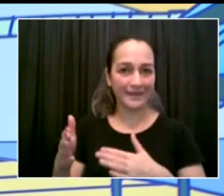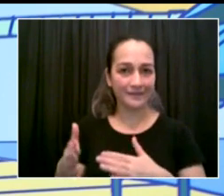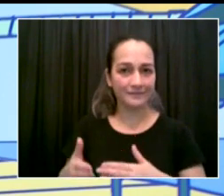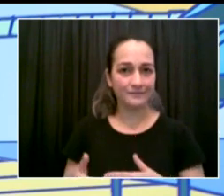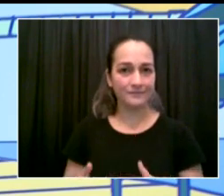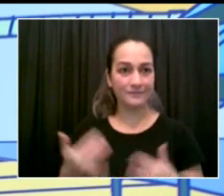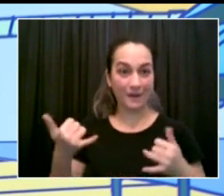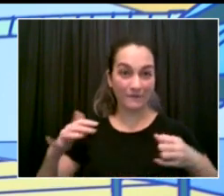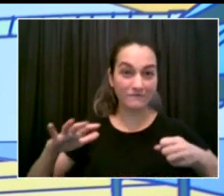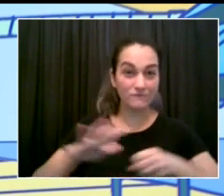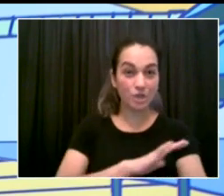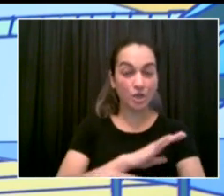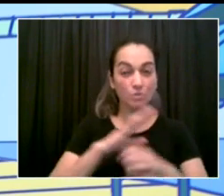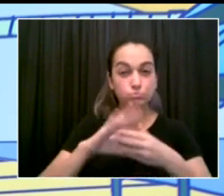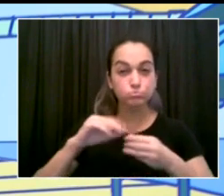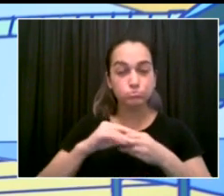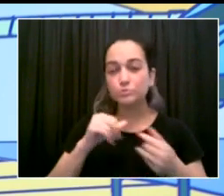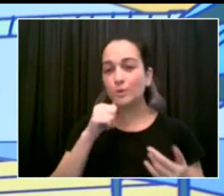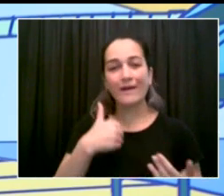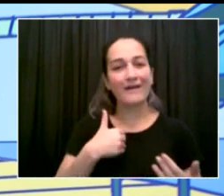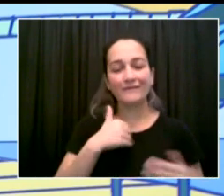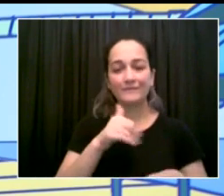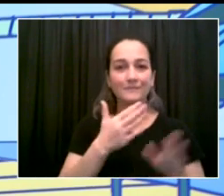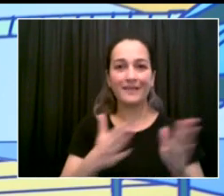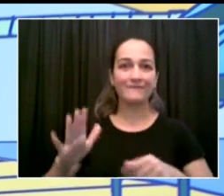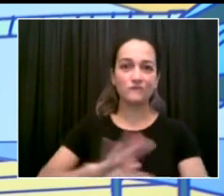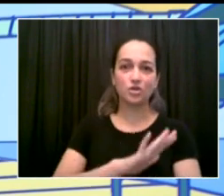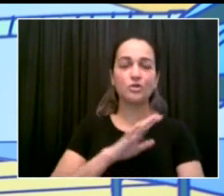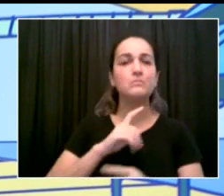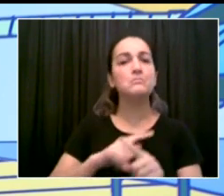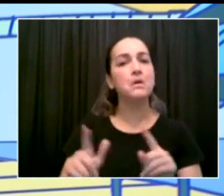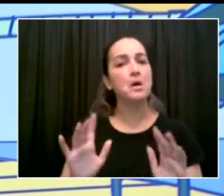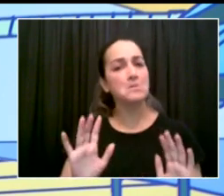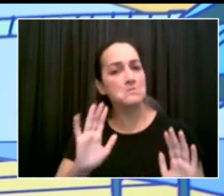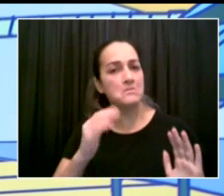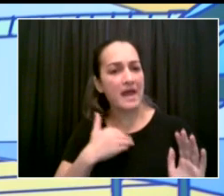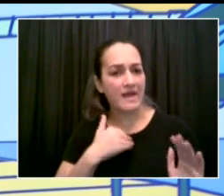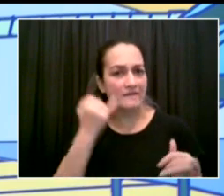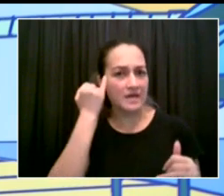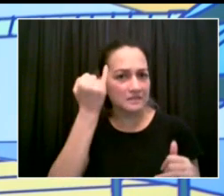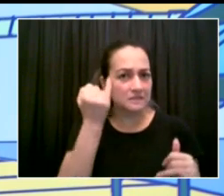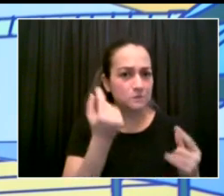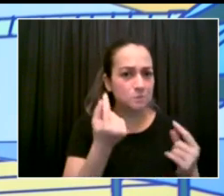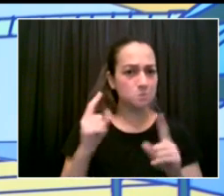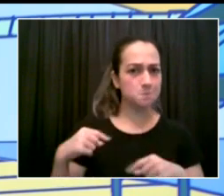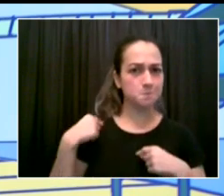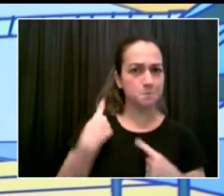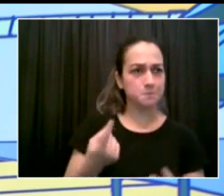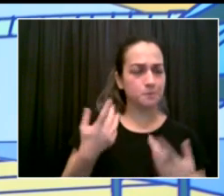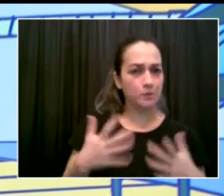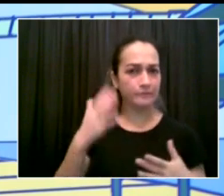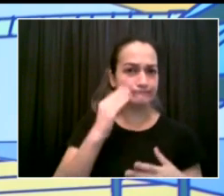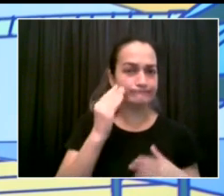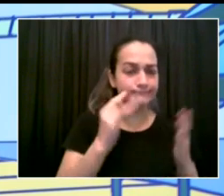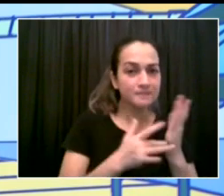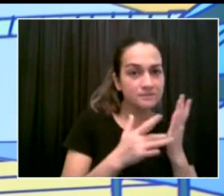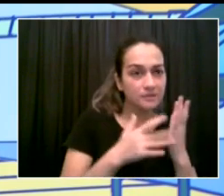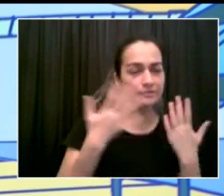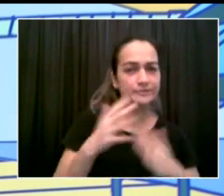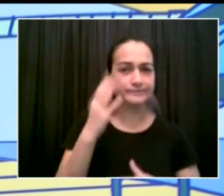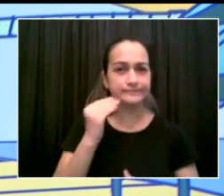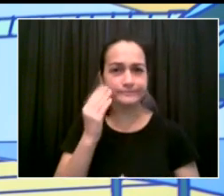seeing right now, we expect a lot more continuity than what we had in the last school year.